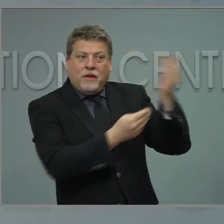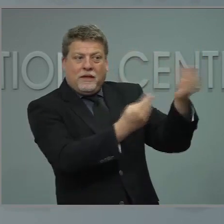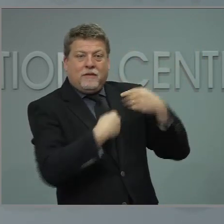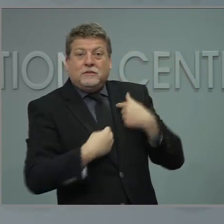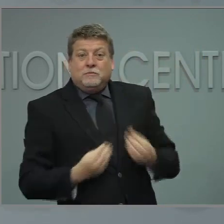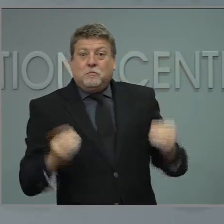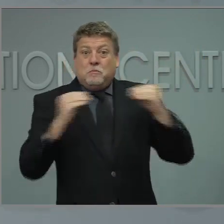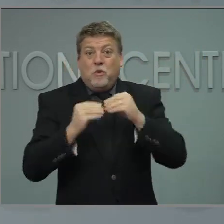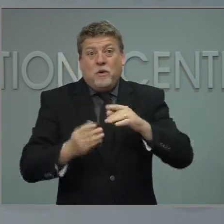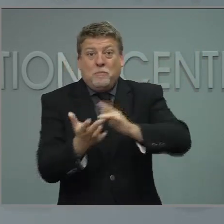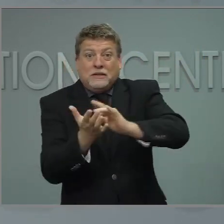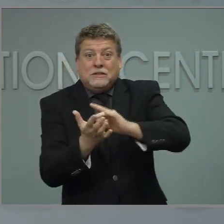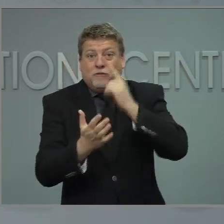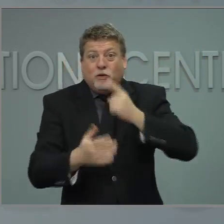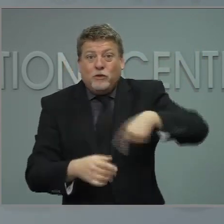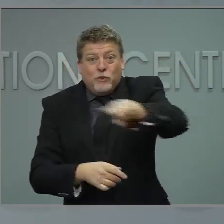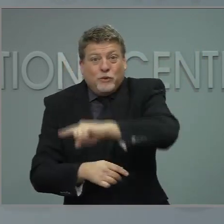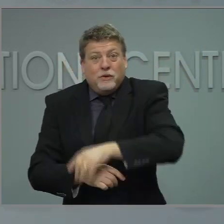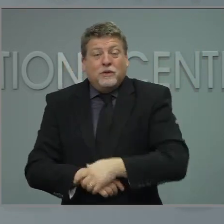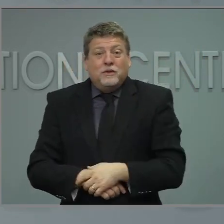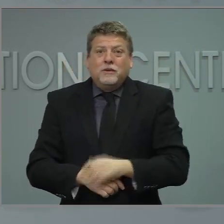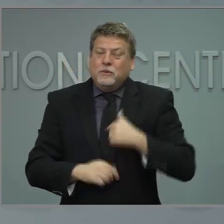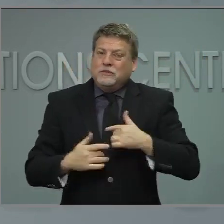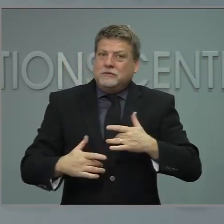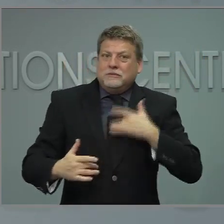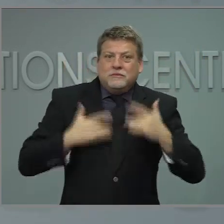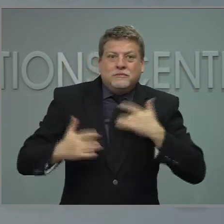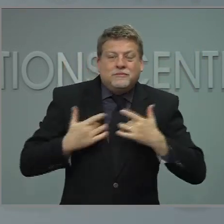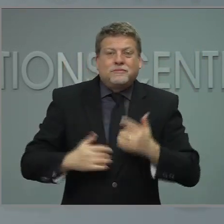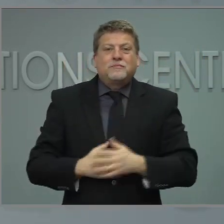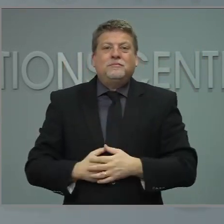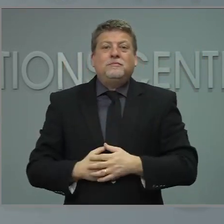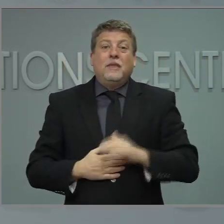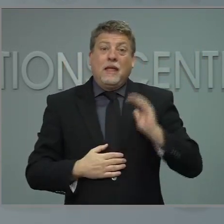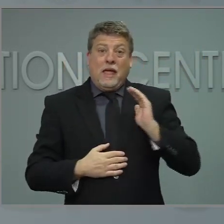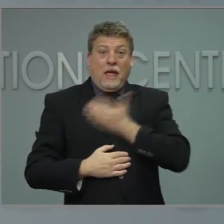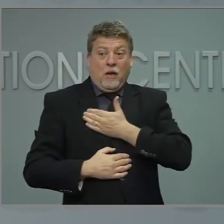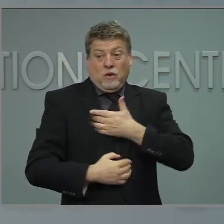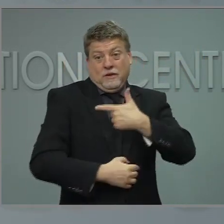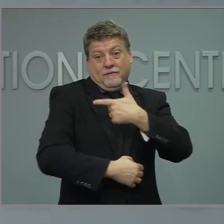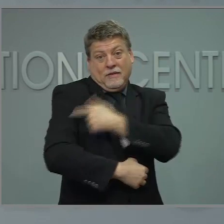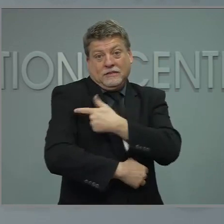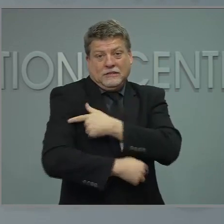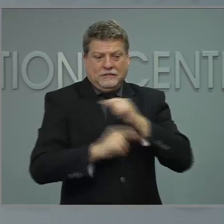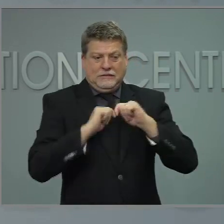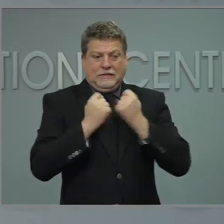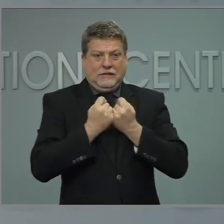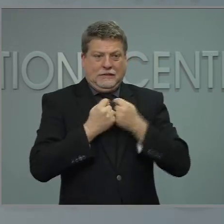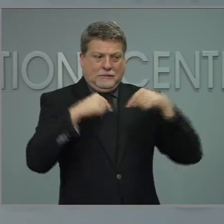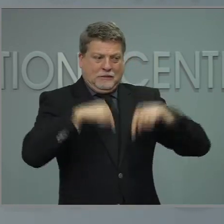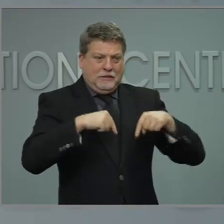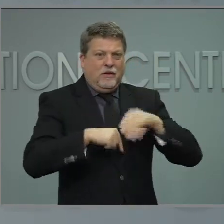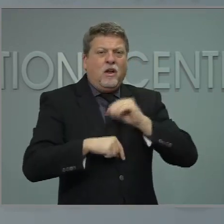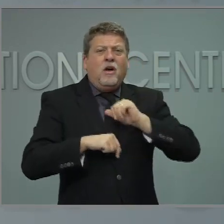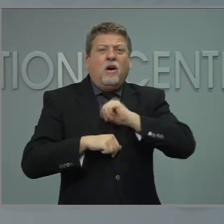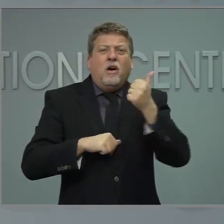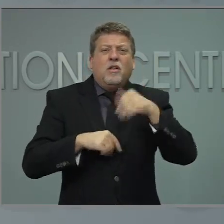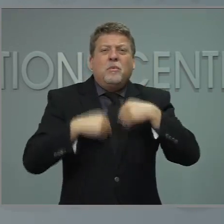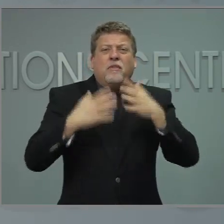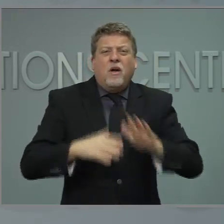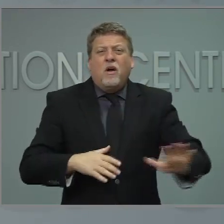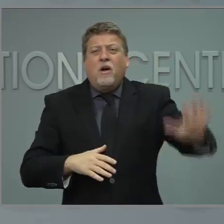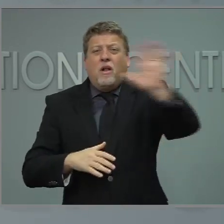and Human Services and our vaccine team here along with providers across the state deserve a lot of thanks.